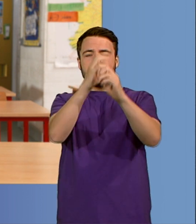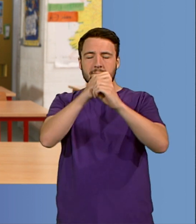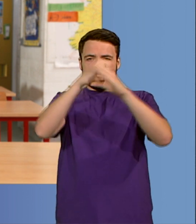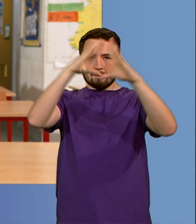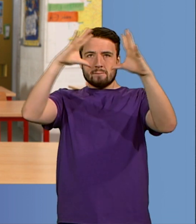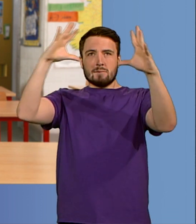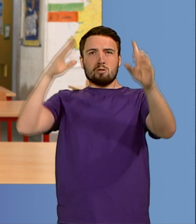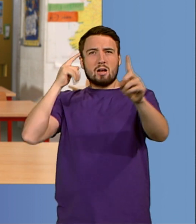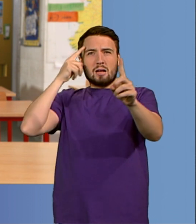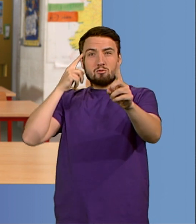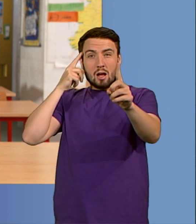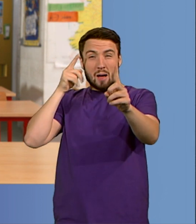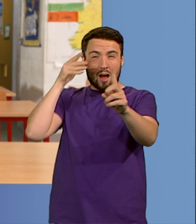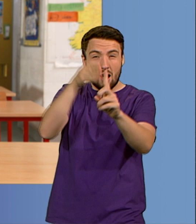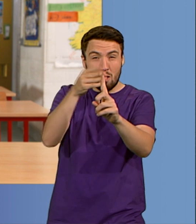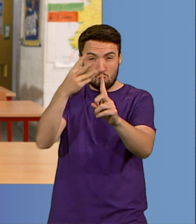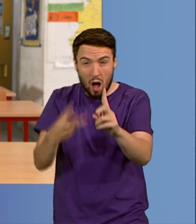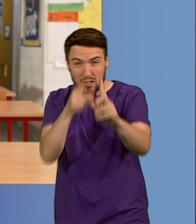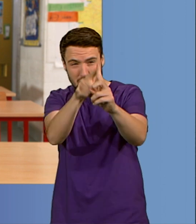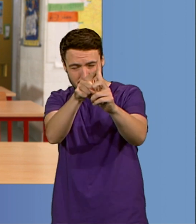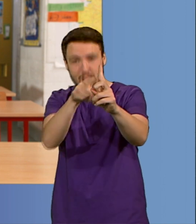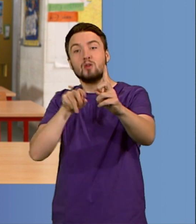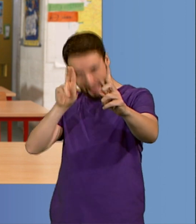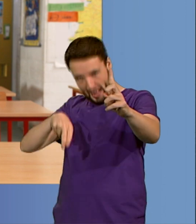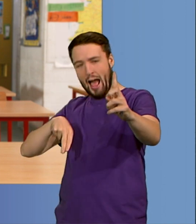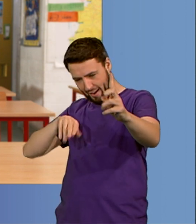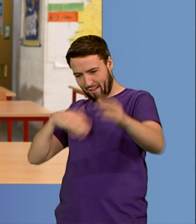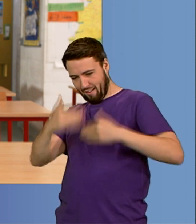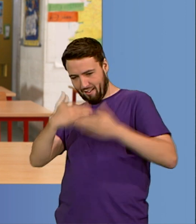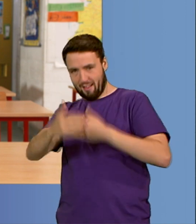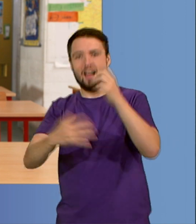And then work backwards to figure out how. It's easier than it sounds.